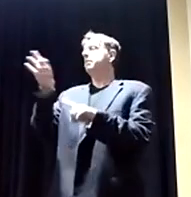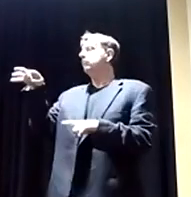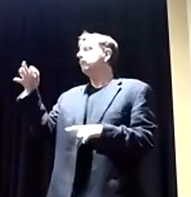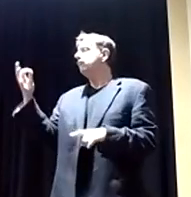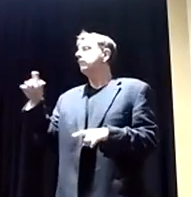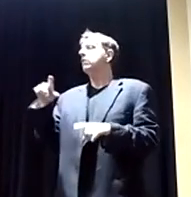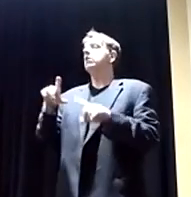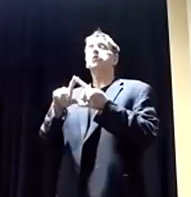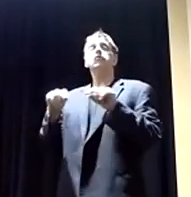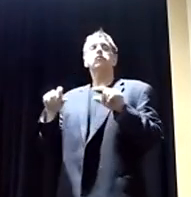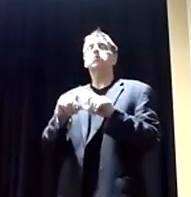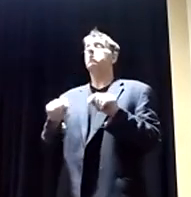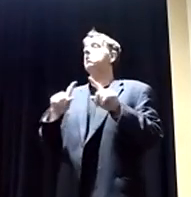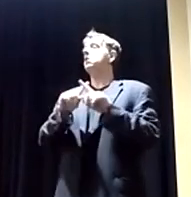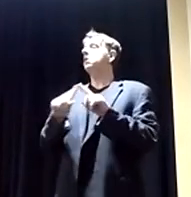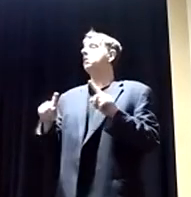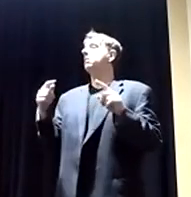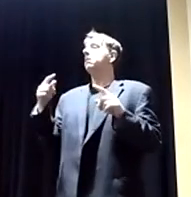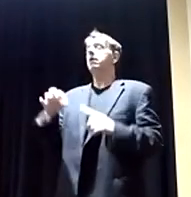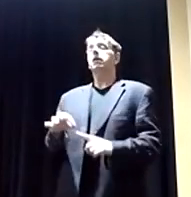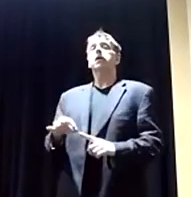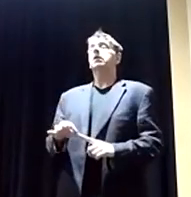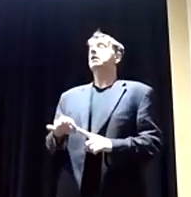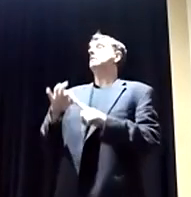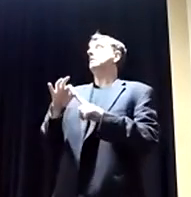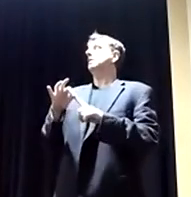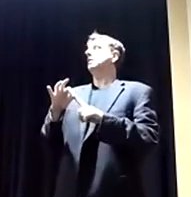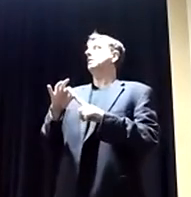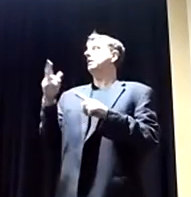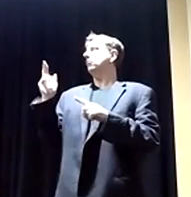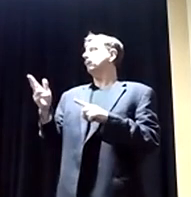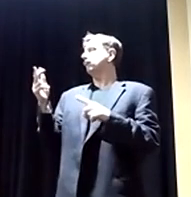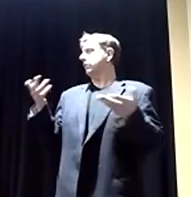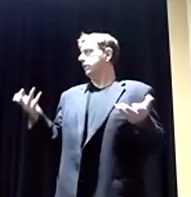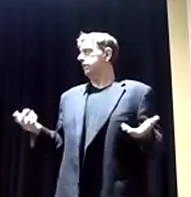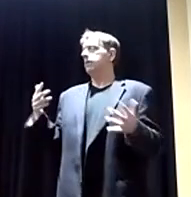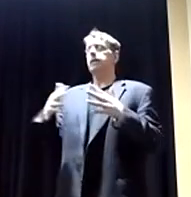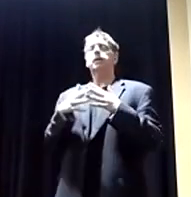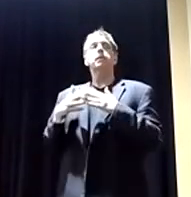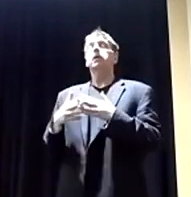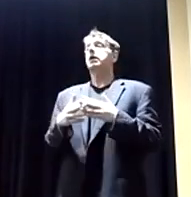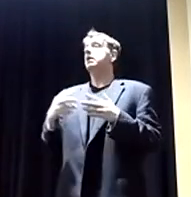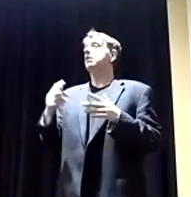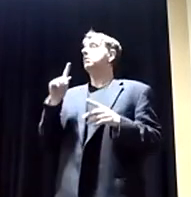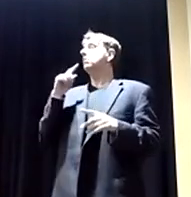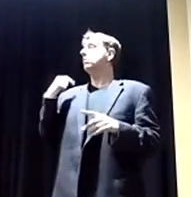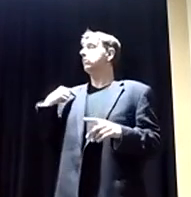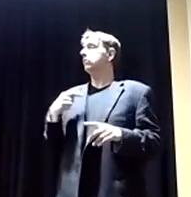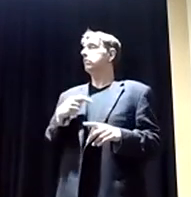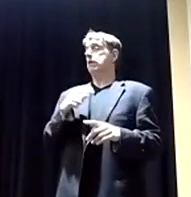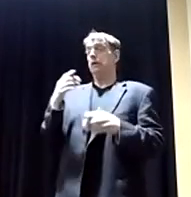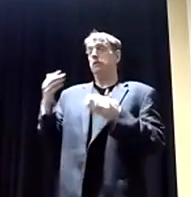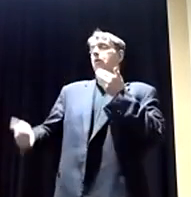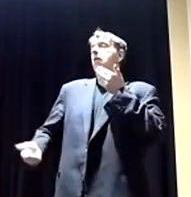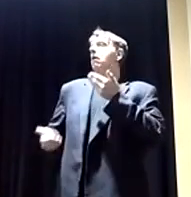But we know America has a very unique history when it comes to health care. That being said, we actually really are on the precipice of finally allowing Medicare